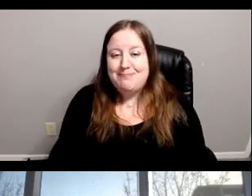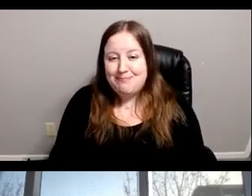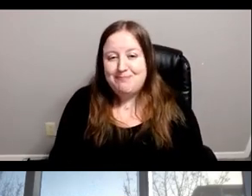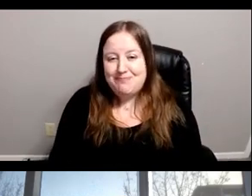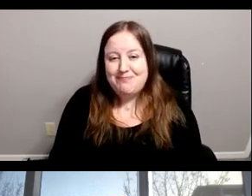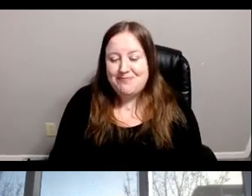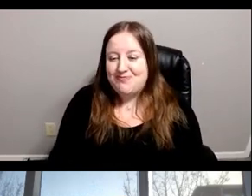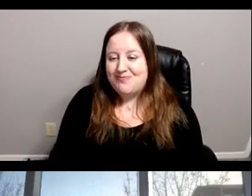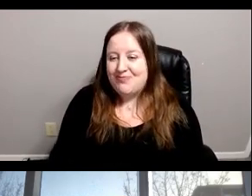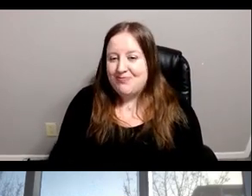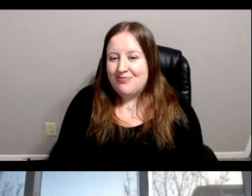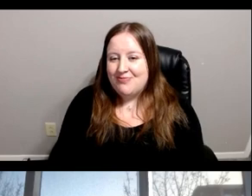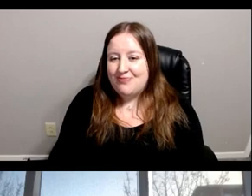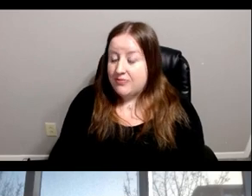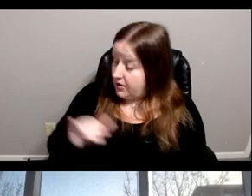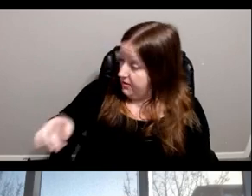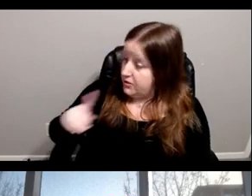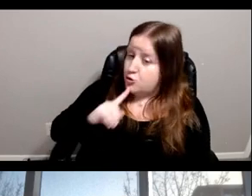That's right.